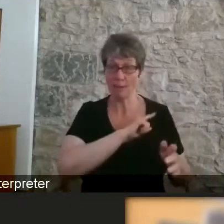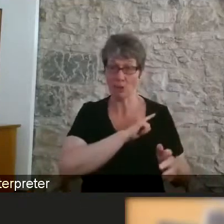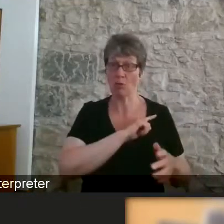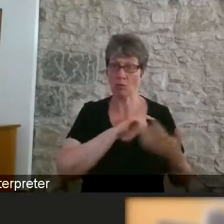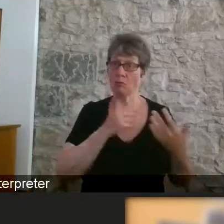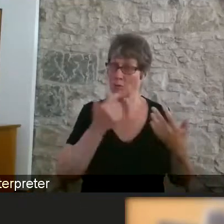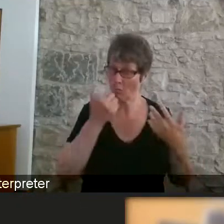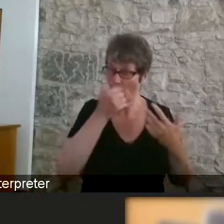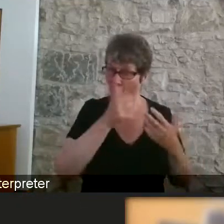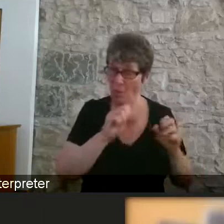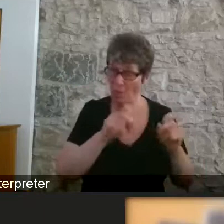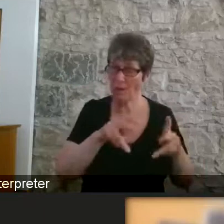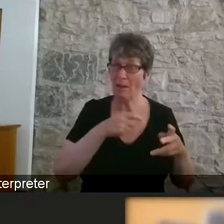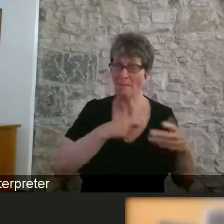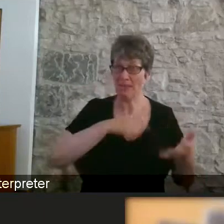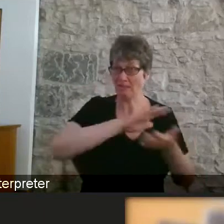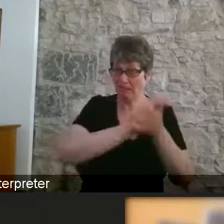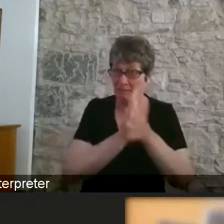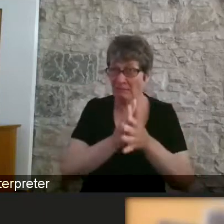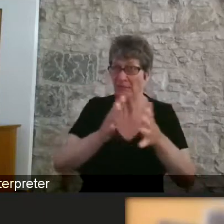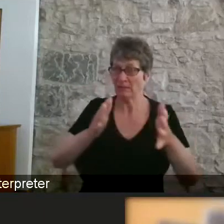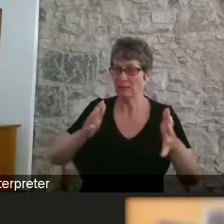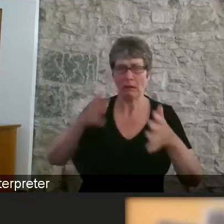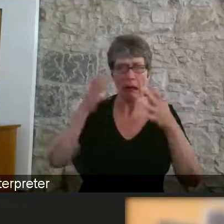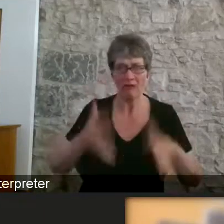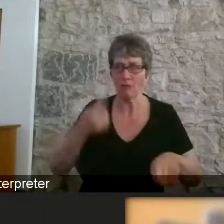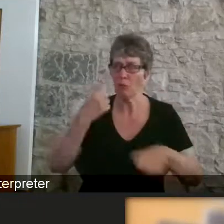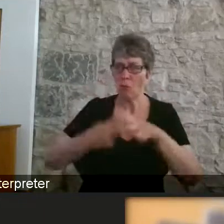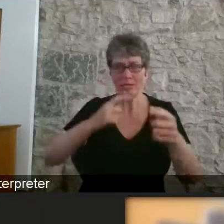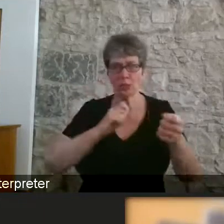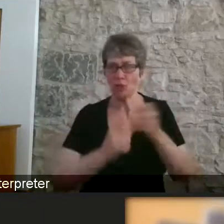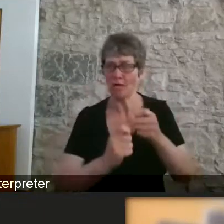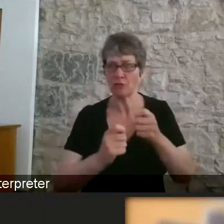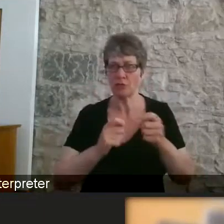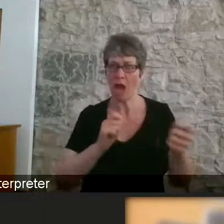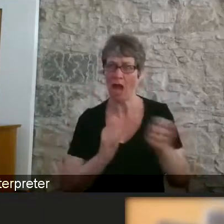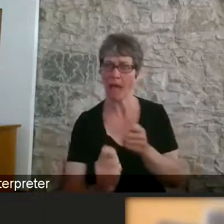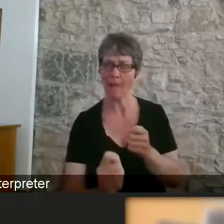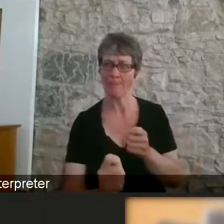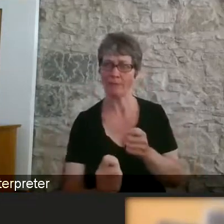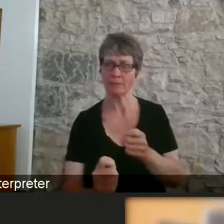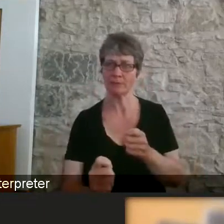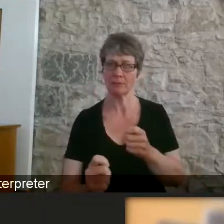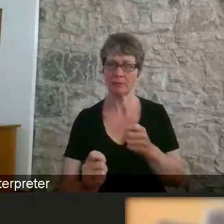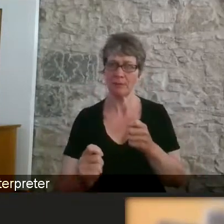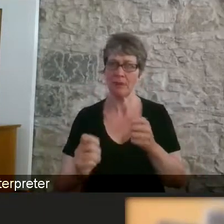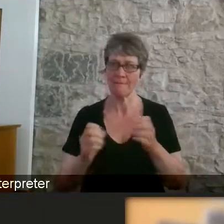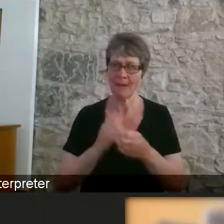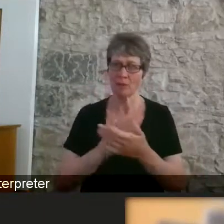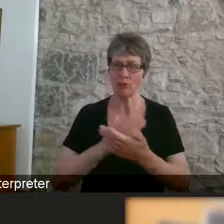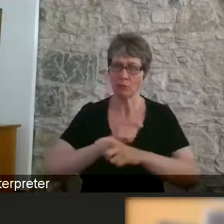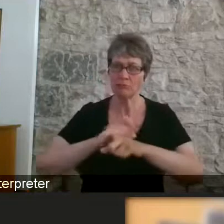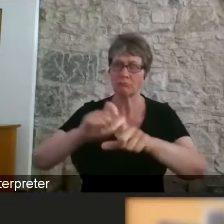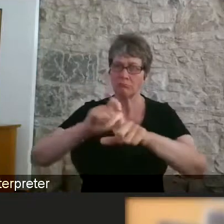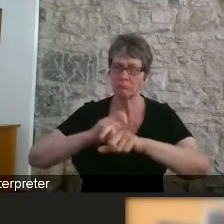aggressive. We have had to respond quickly and adapt to these things to sustain ourselves and keep things going.